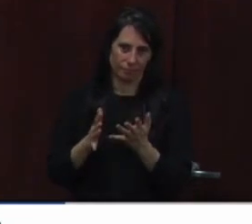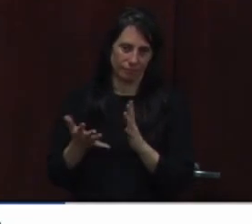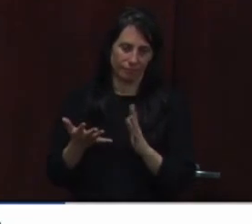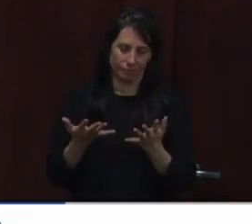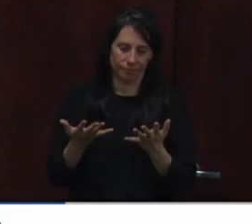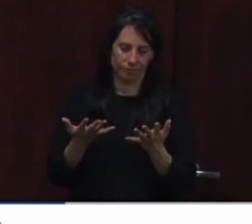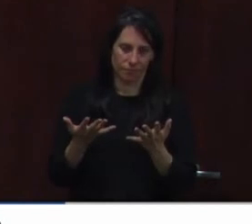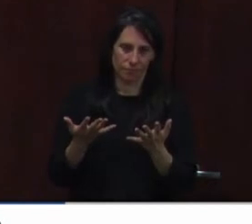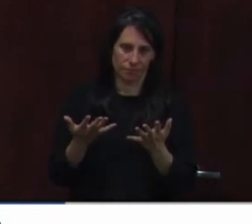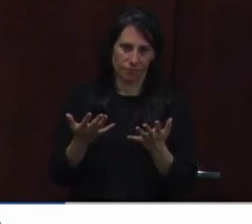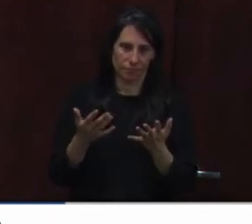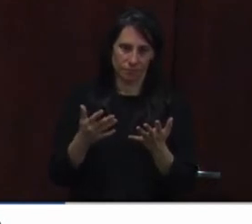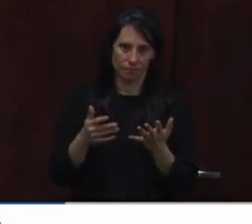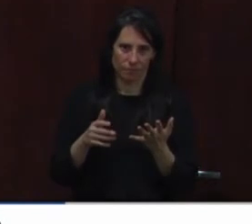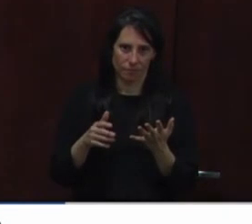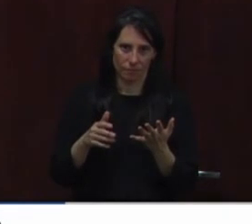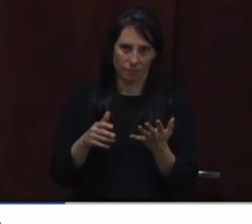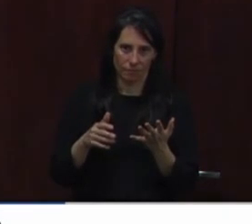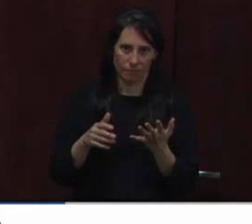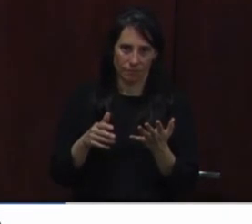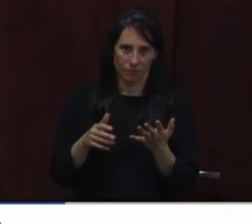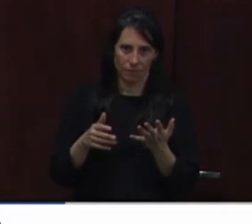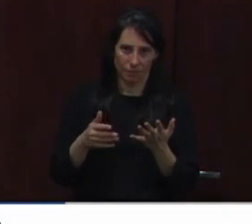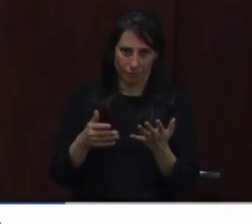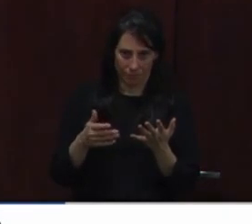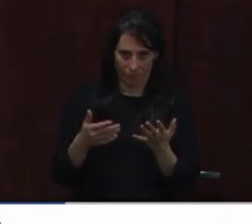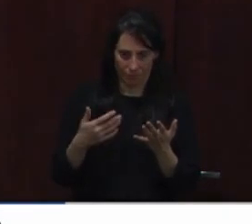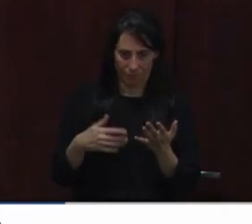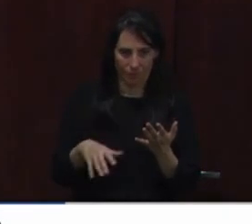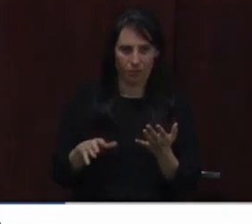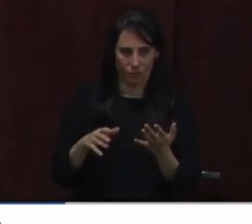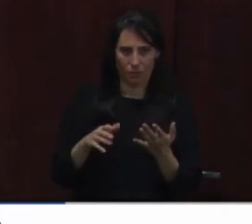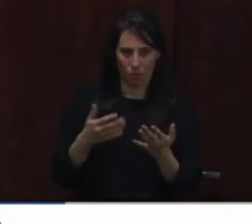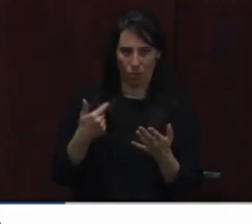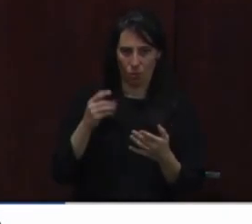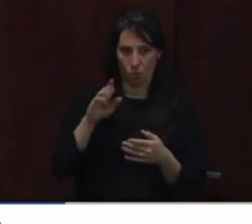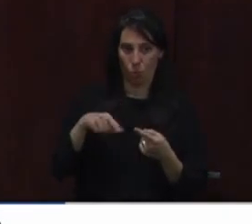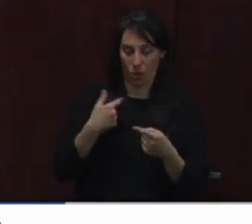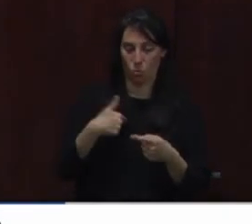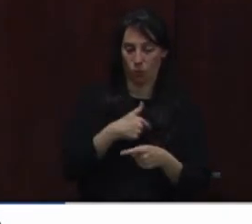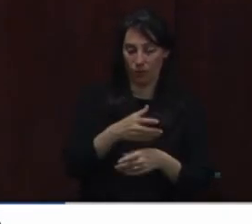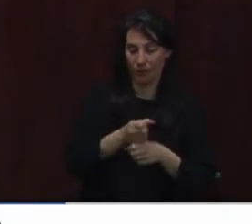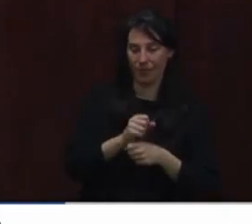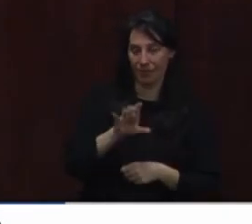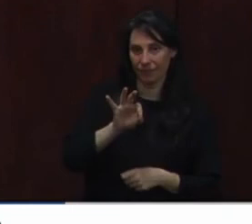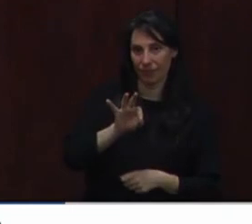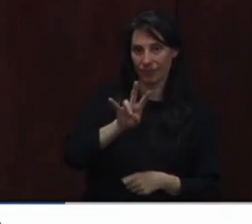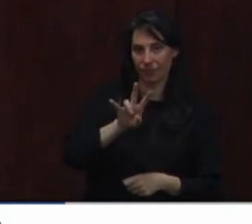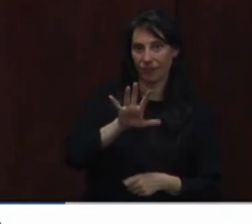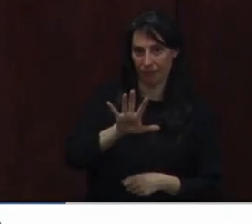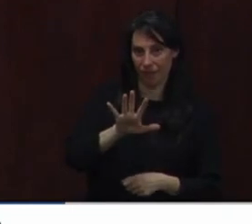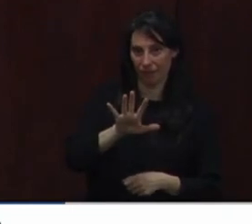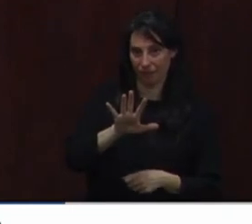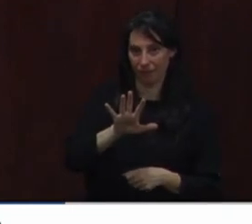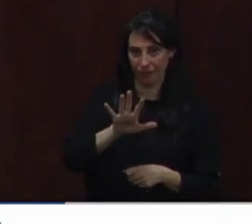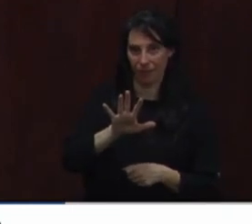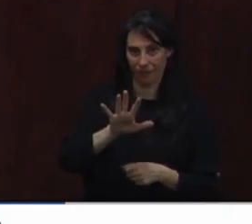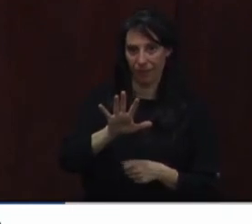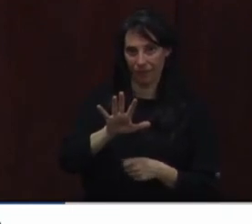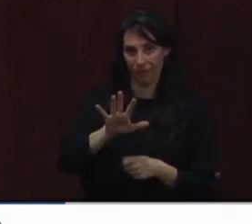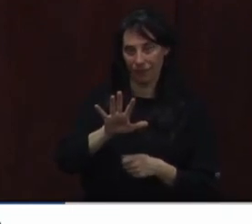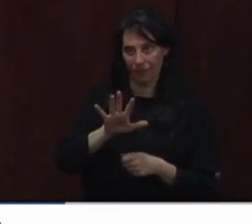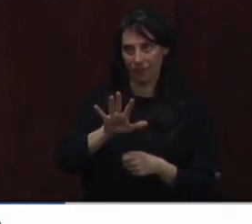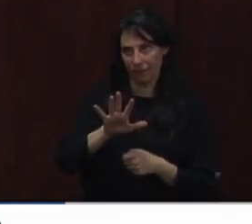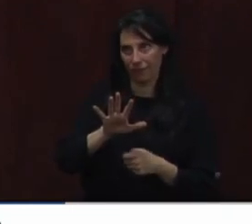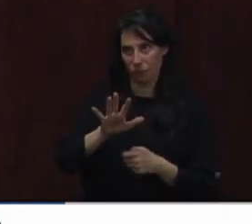you know a 975 so a thousand doses to be scheduled out versus what we were